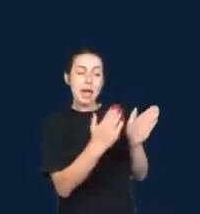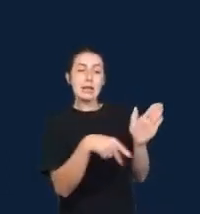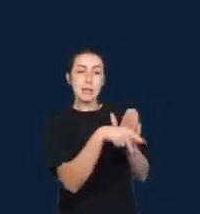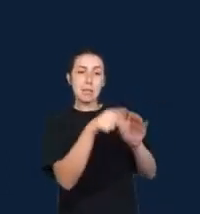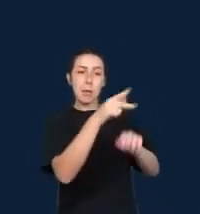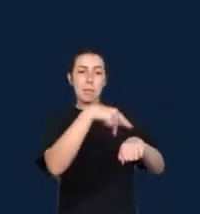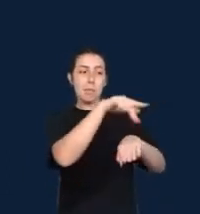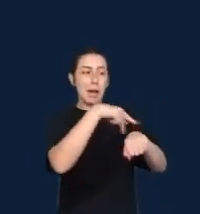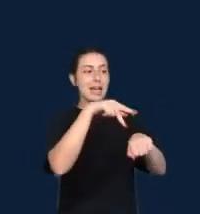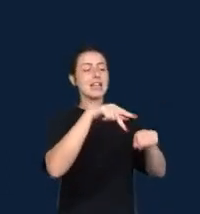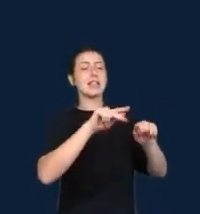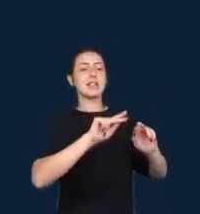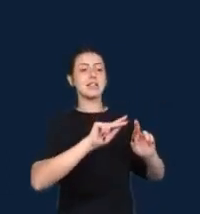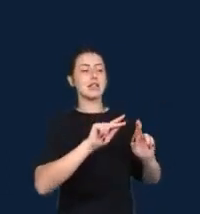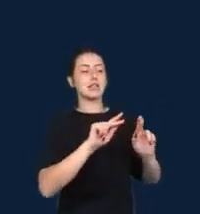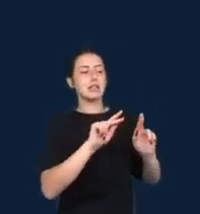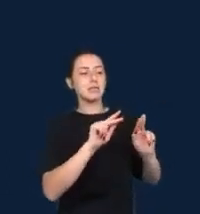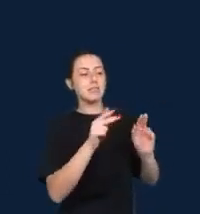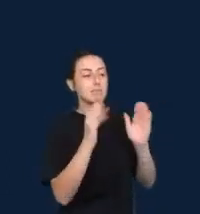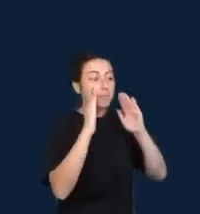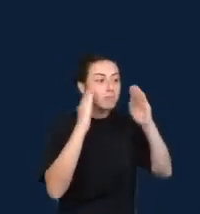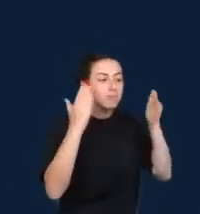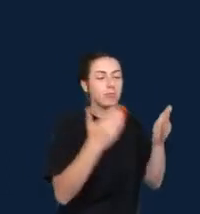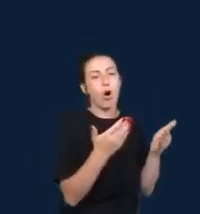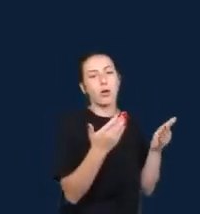and for marginalized communities.